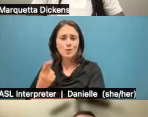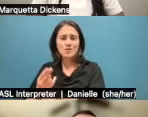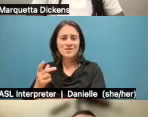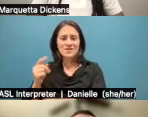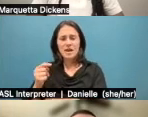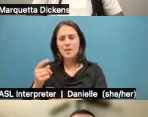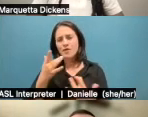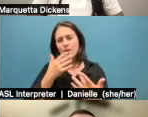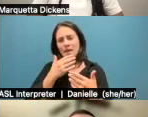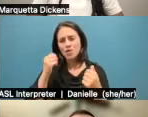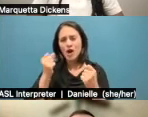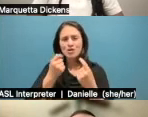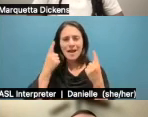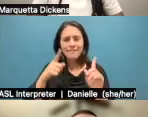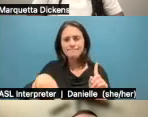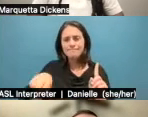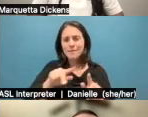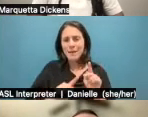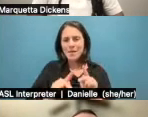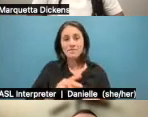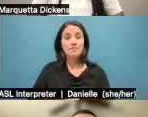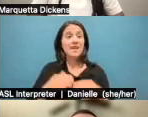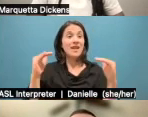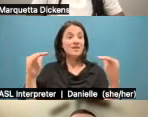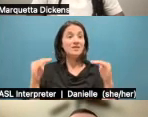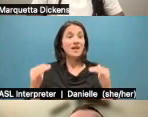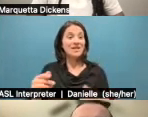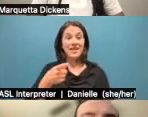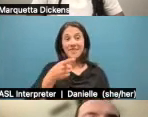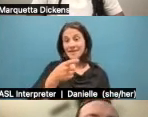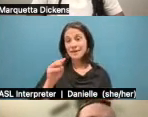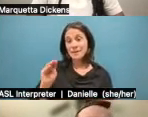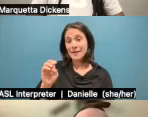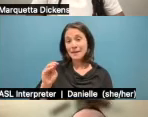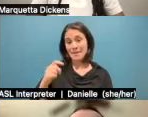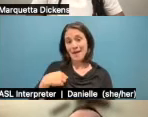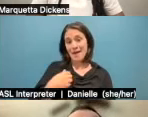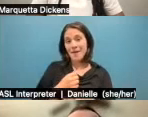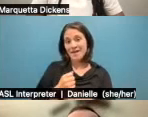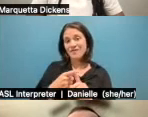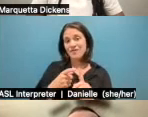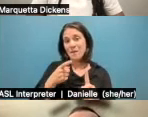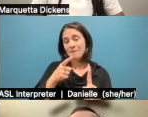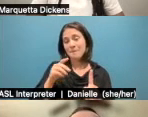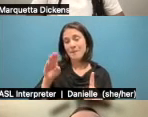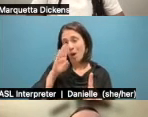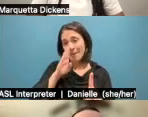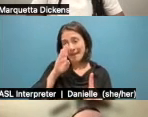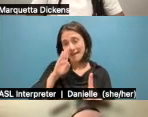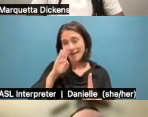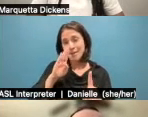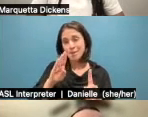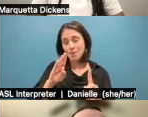Um, this is a meme that I made. Um, it's from the Barbie movie. I don't know if you remember this part where she's like on the dance floor.